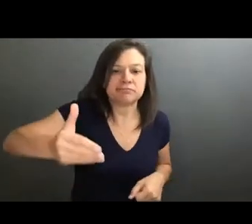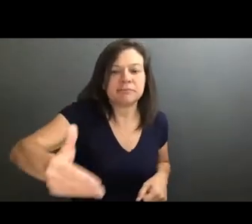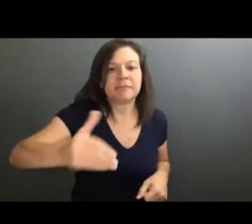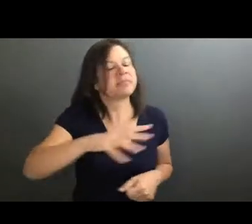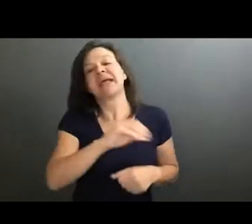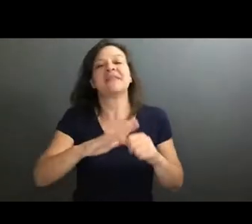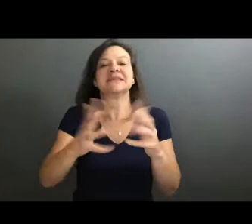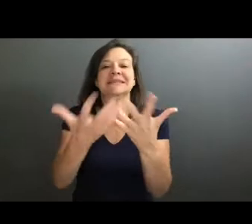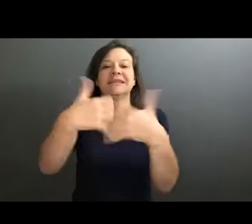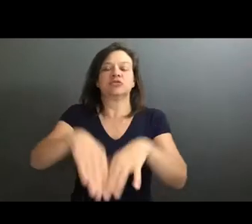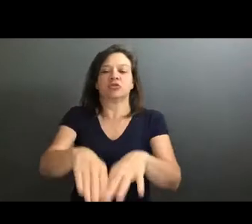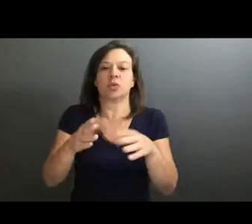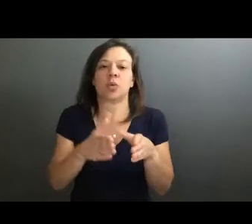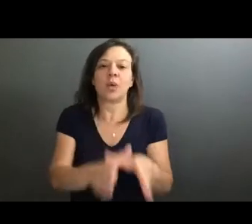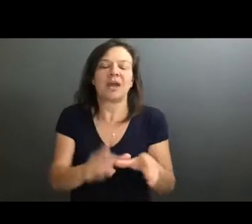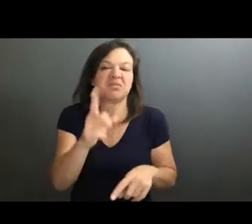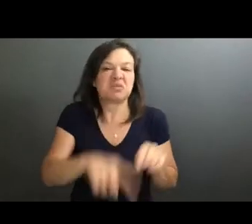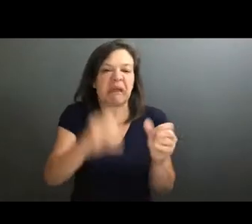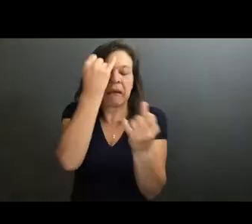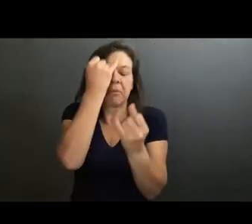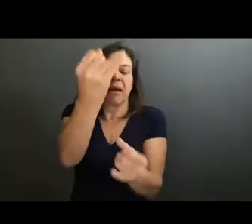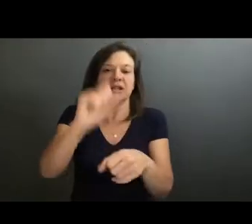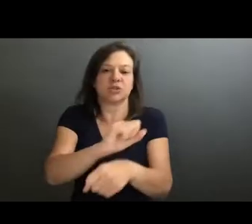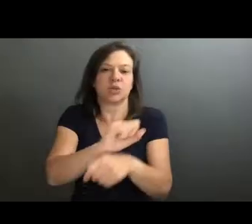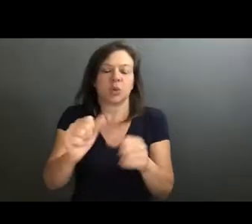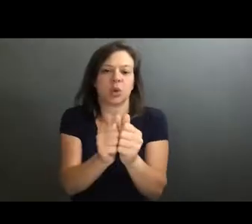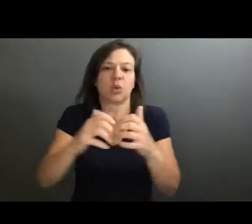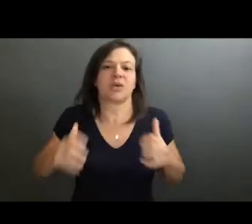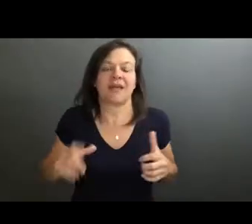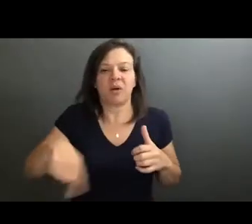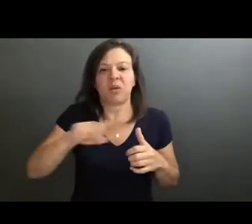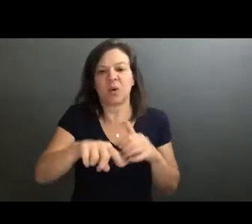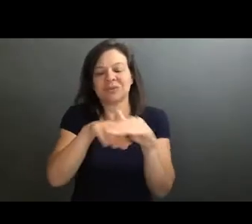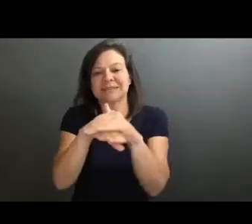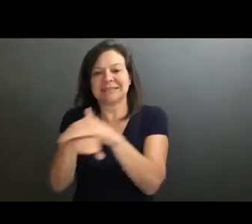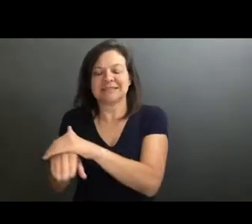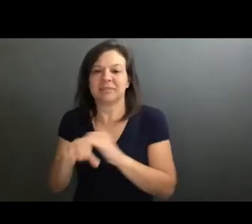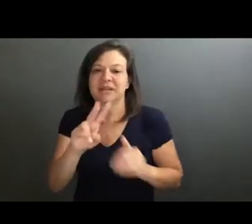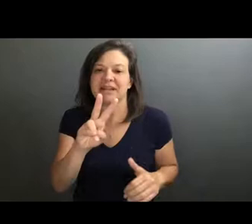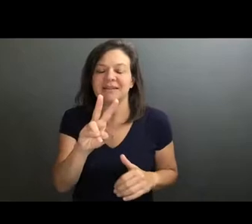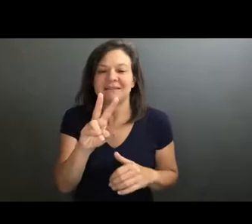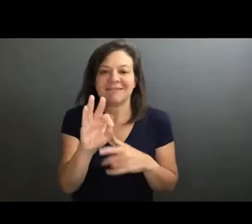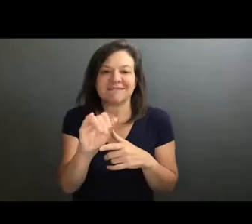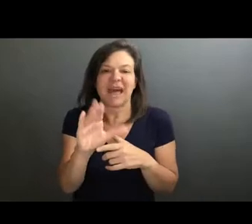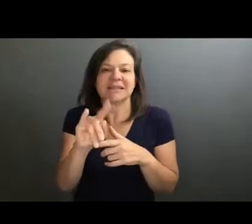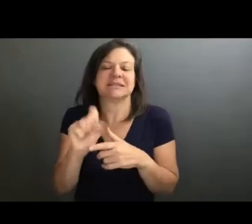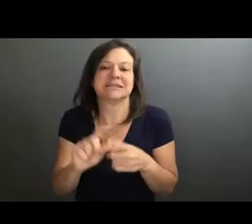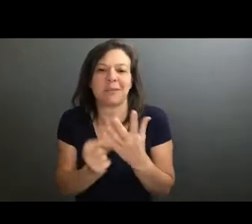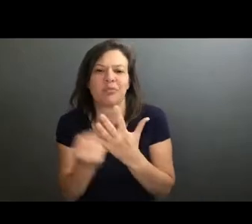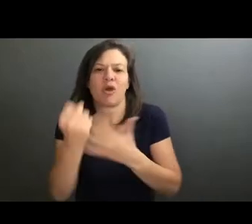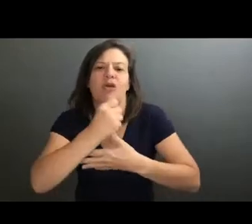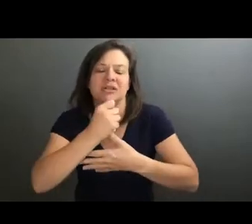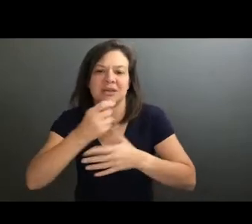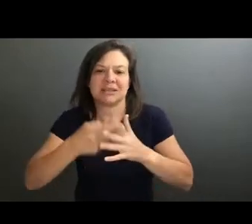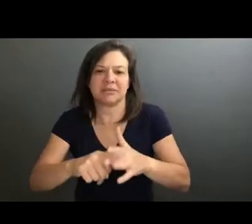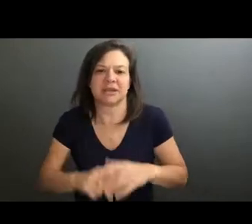integral way that you can't imagine the work without those accessibility facets and really prioritizing it from the start.